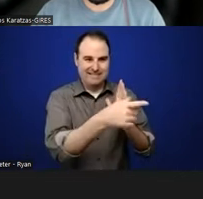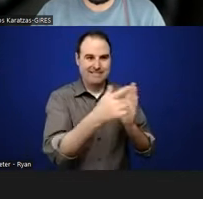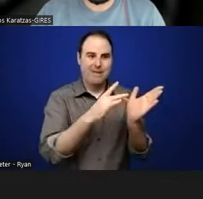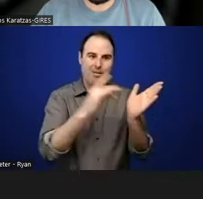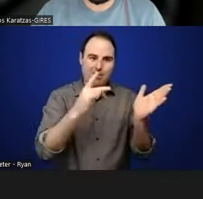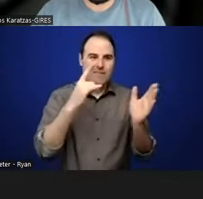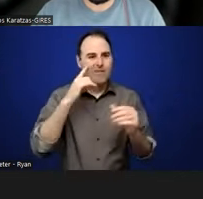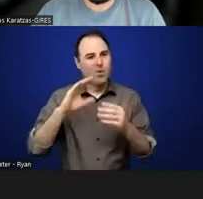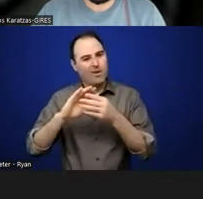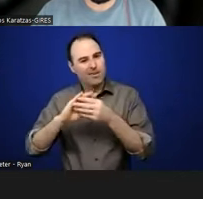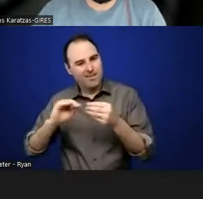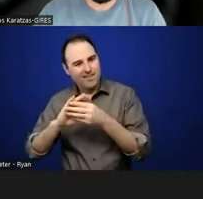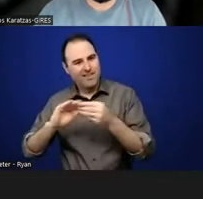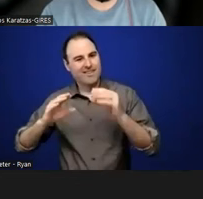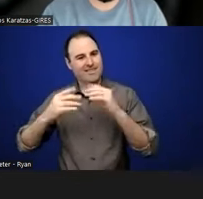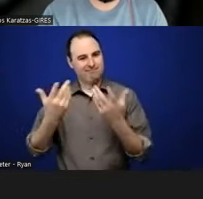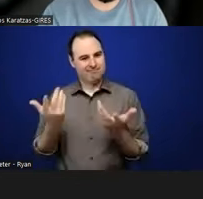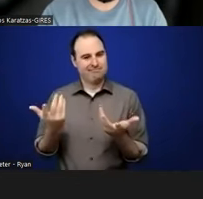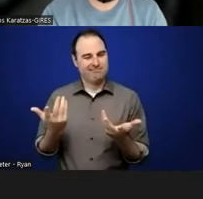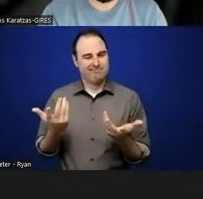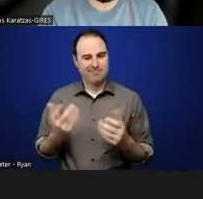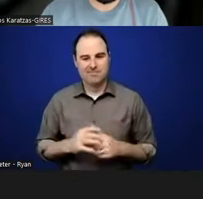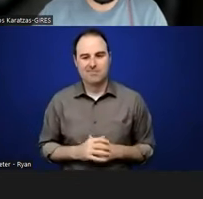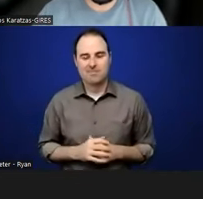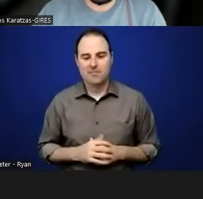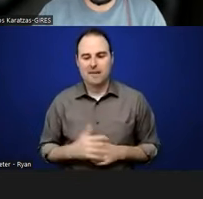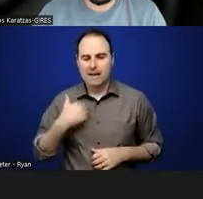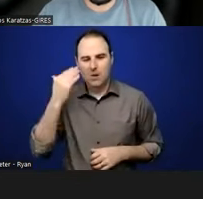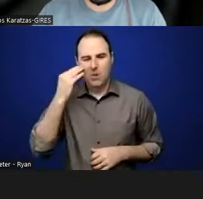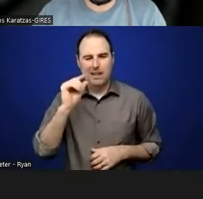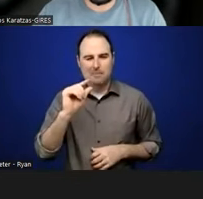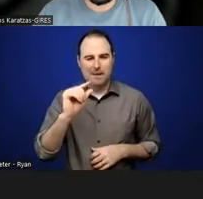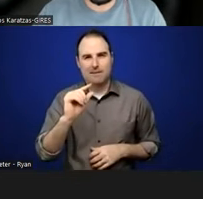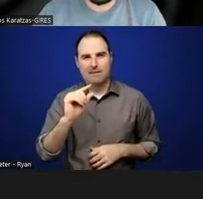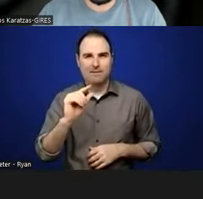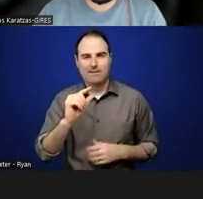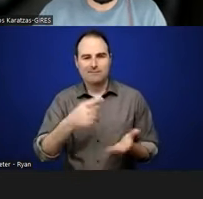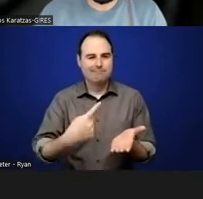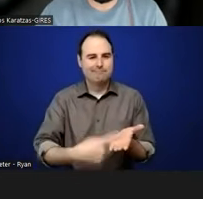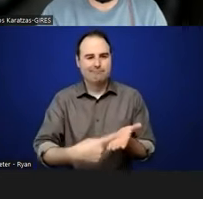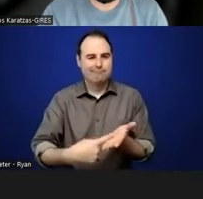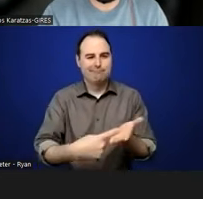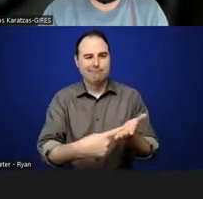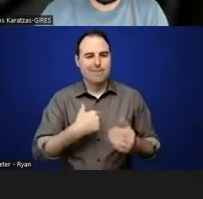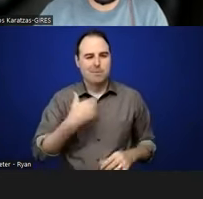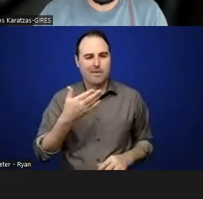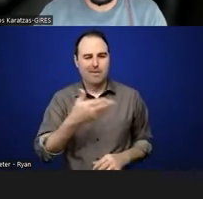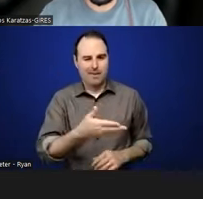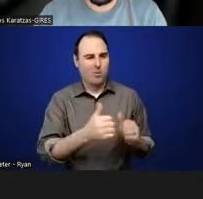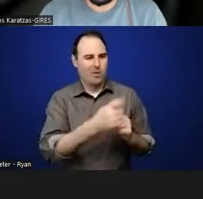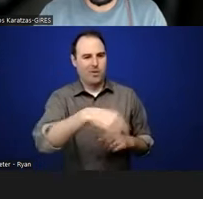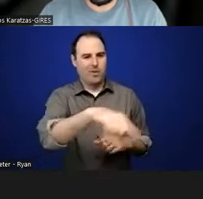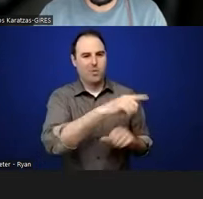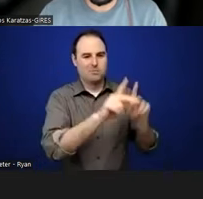storytelling before. And I know there was a little bit of a conversation when I was there with like the people that,